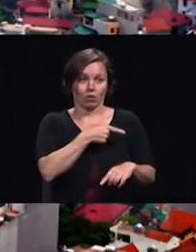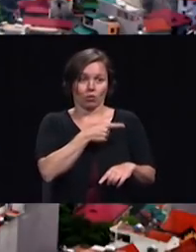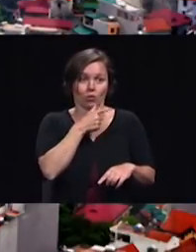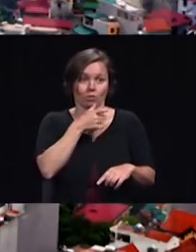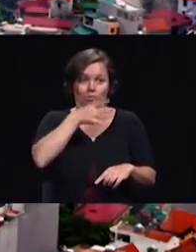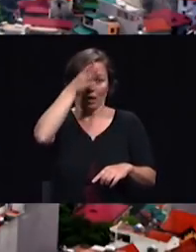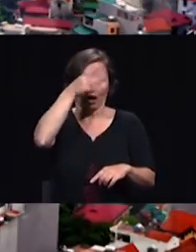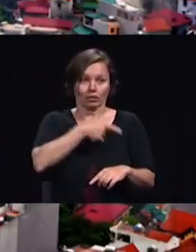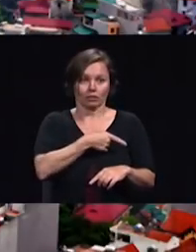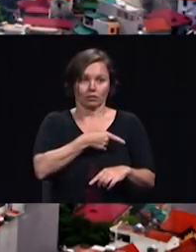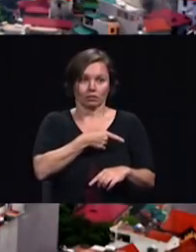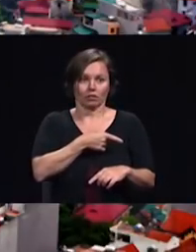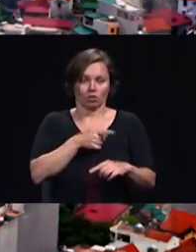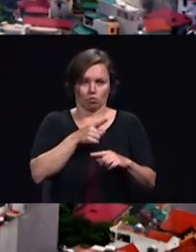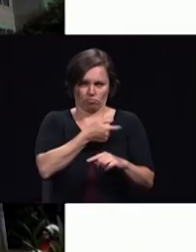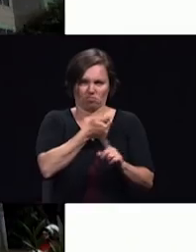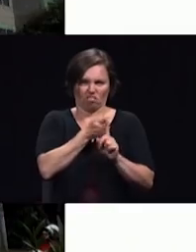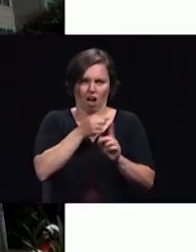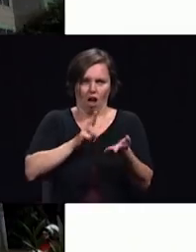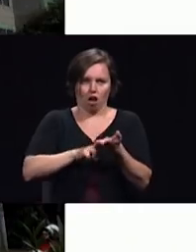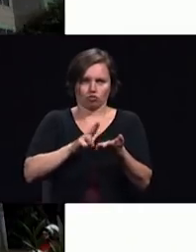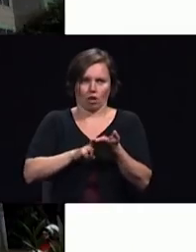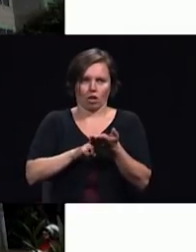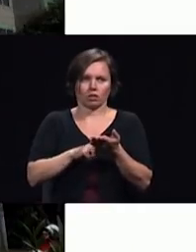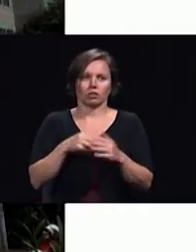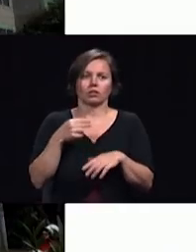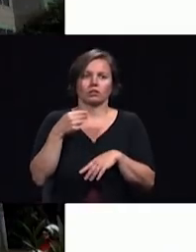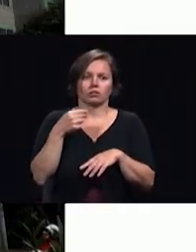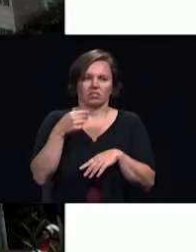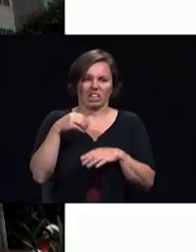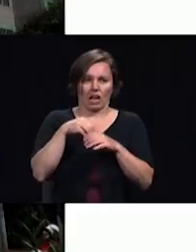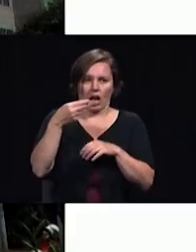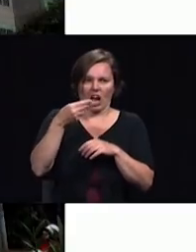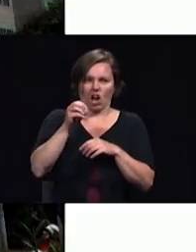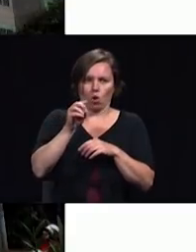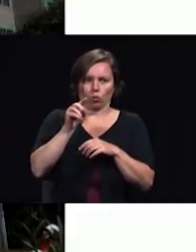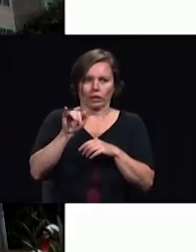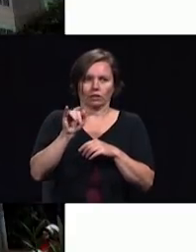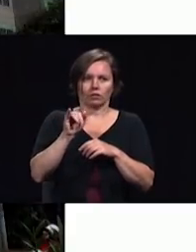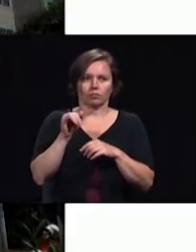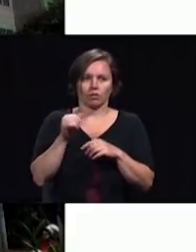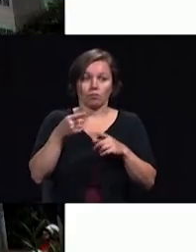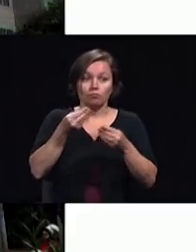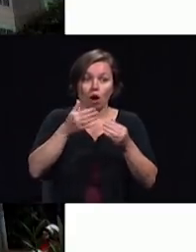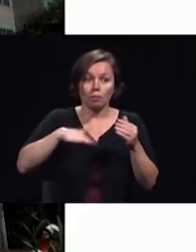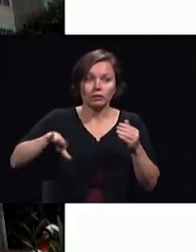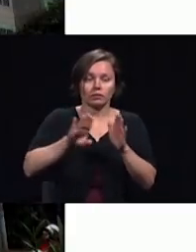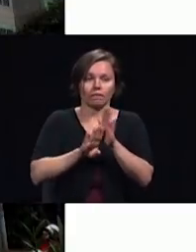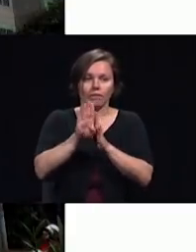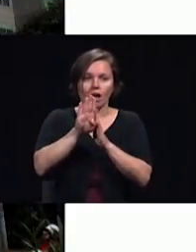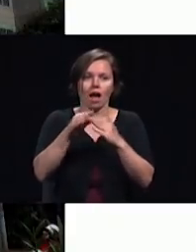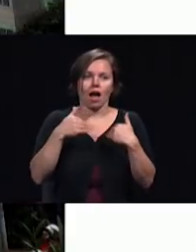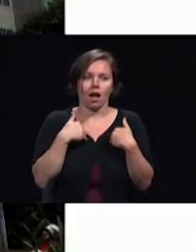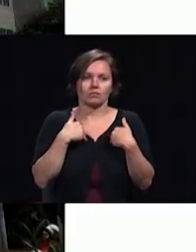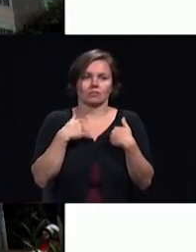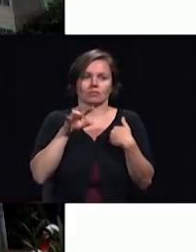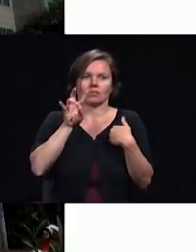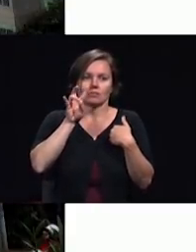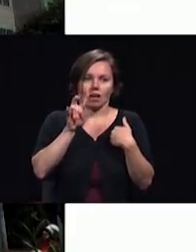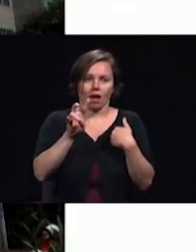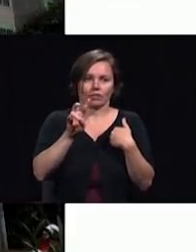newer contractor in Hanoi who was working for a property developer who had a seven story building under construction